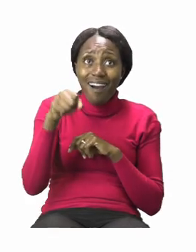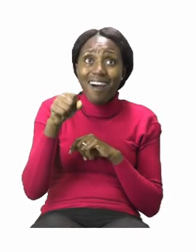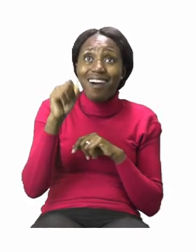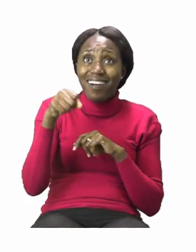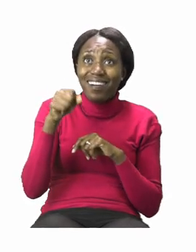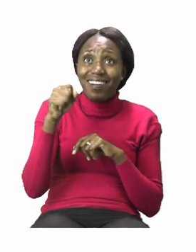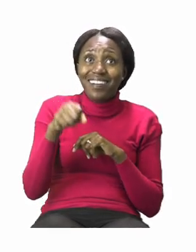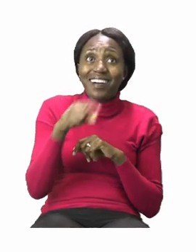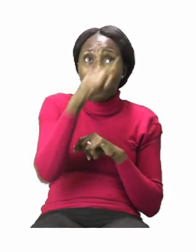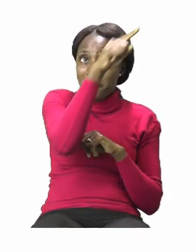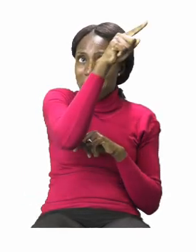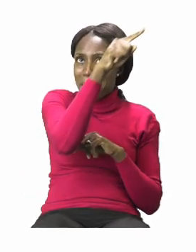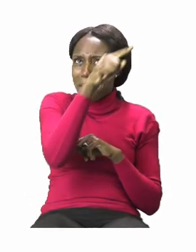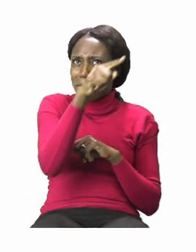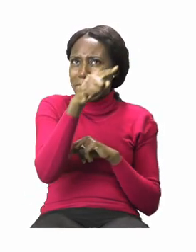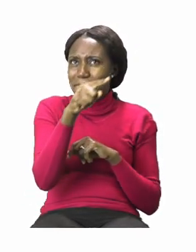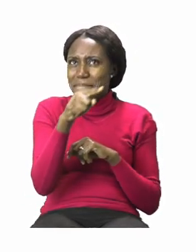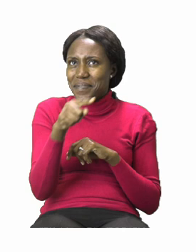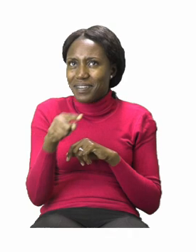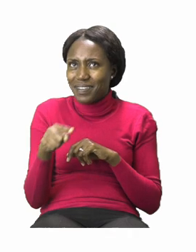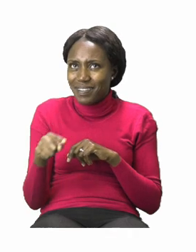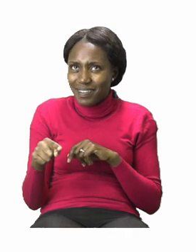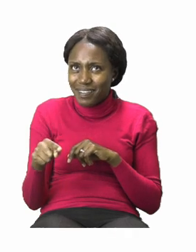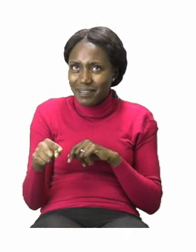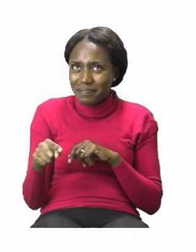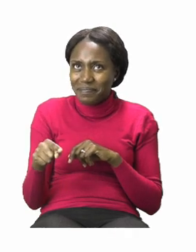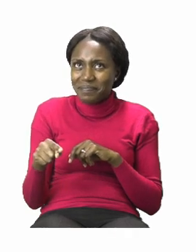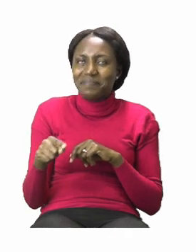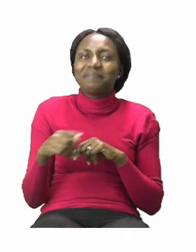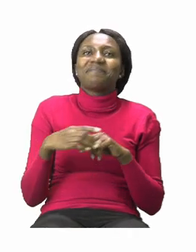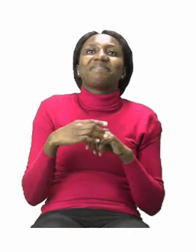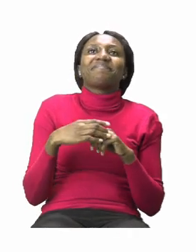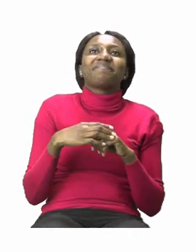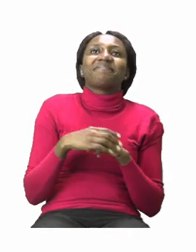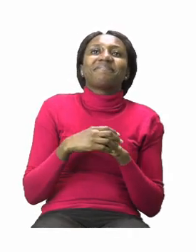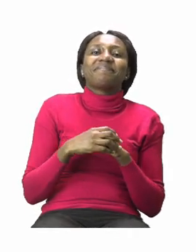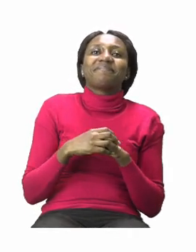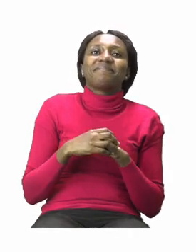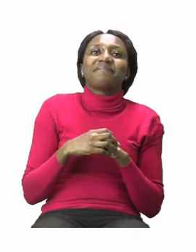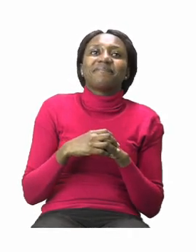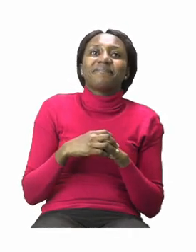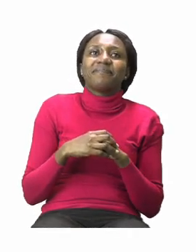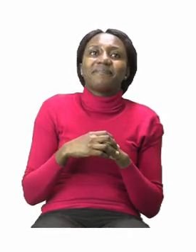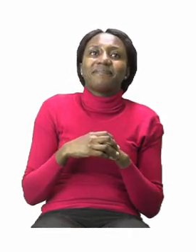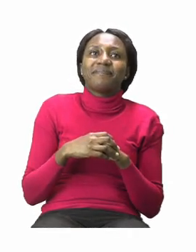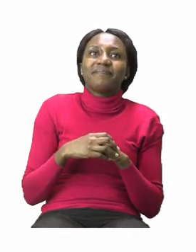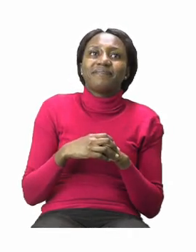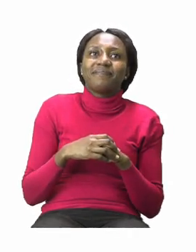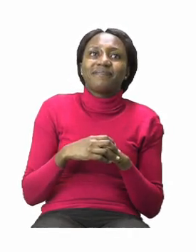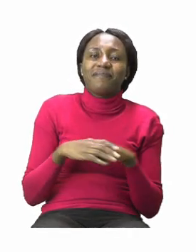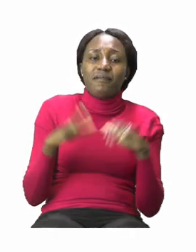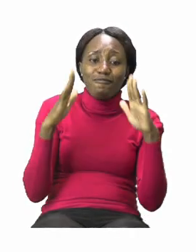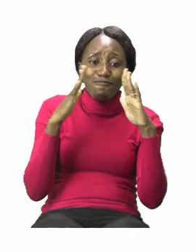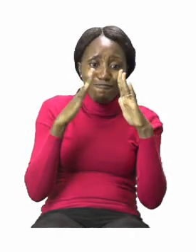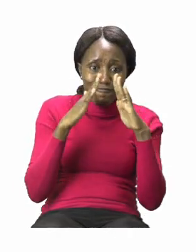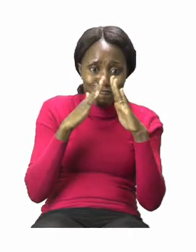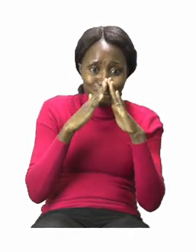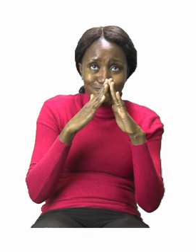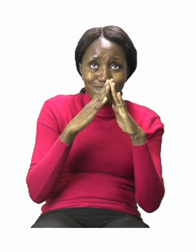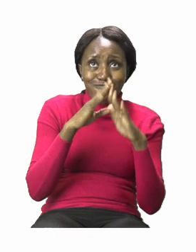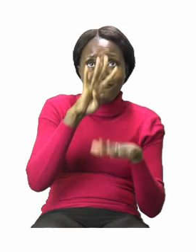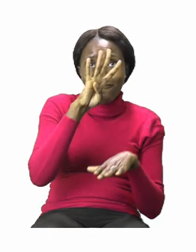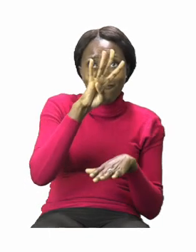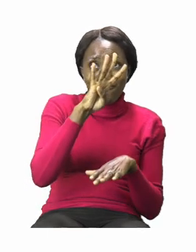we are going to draw a line from that set of houses and they are four to the number